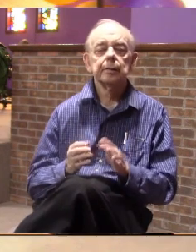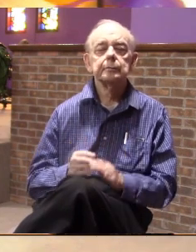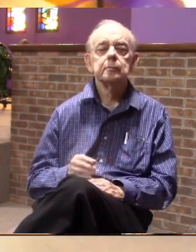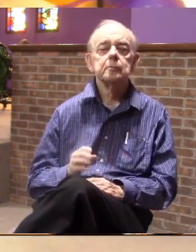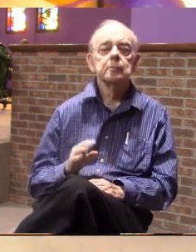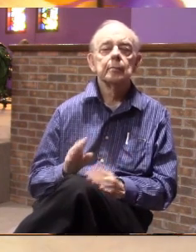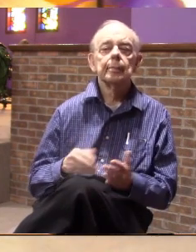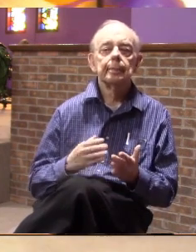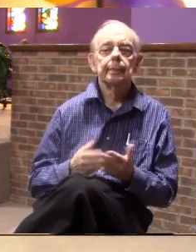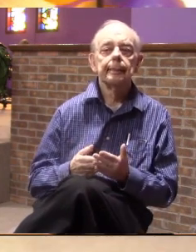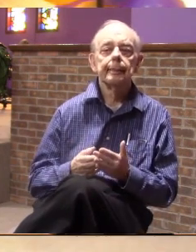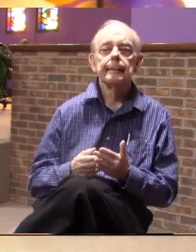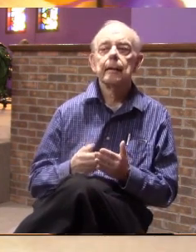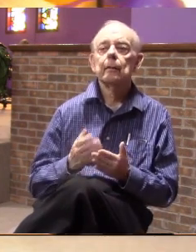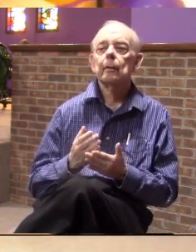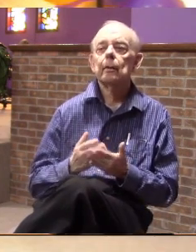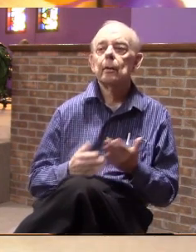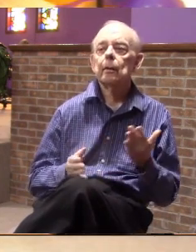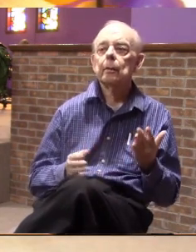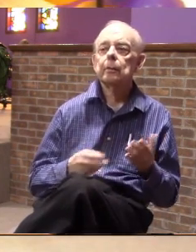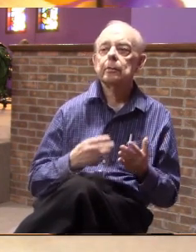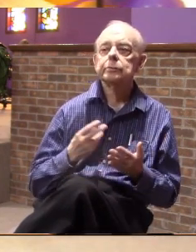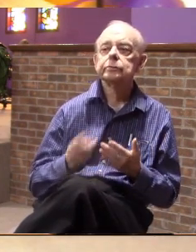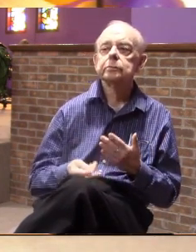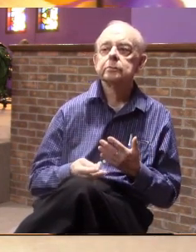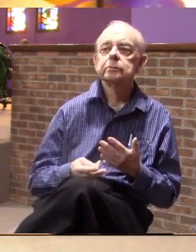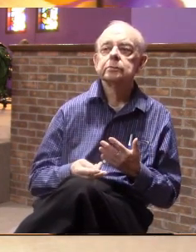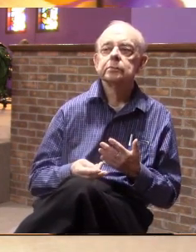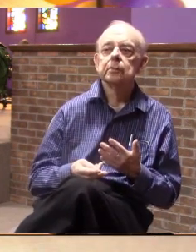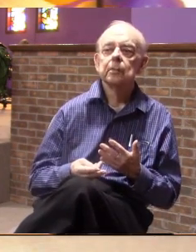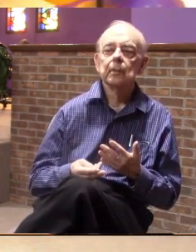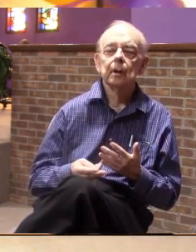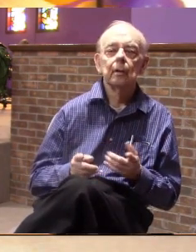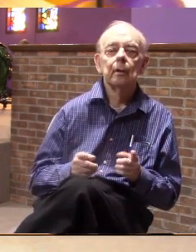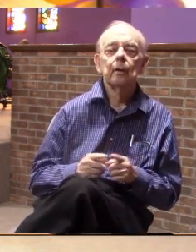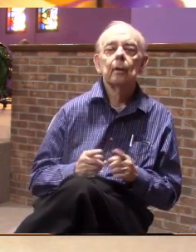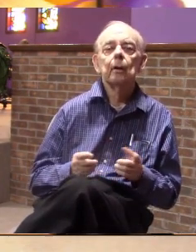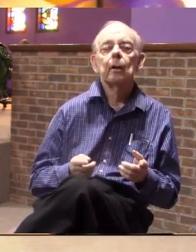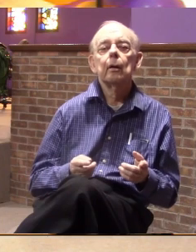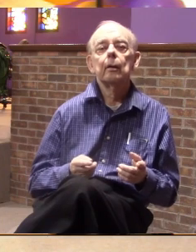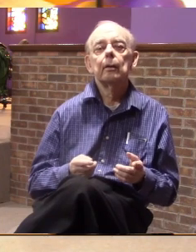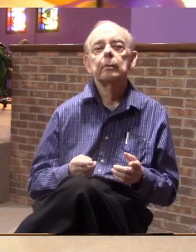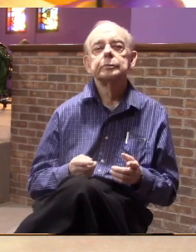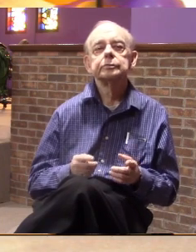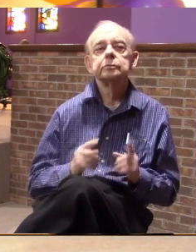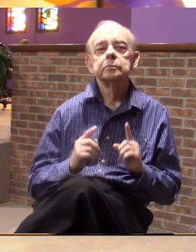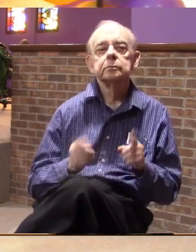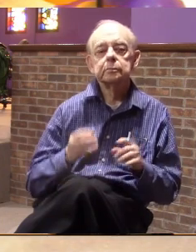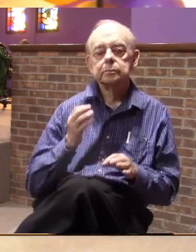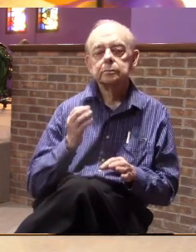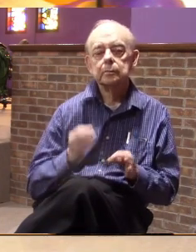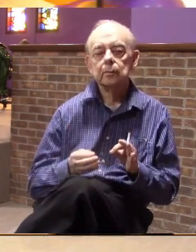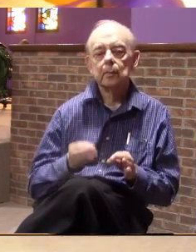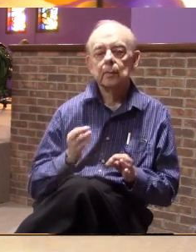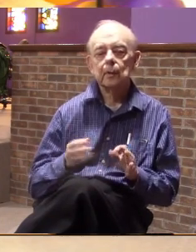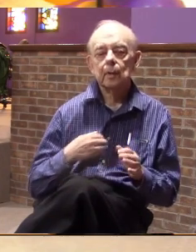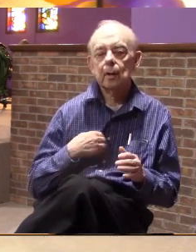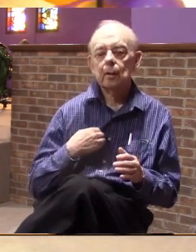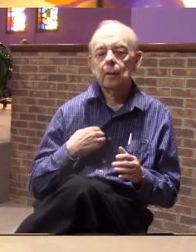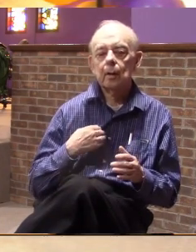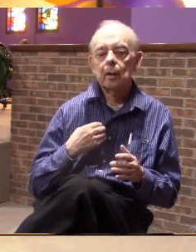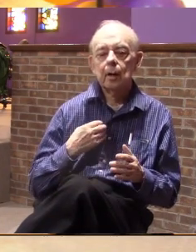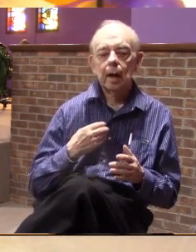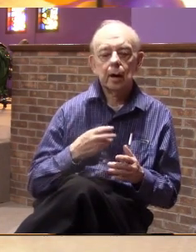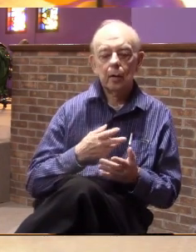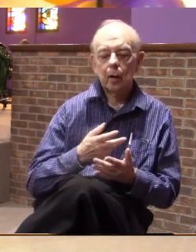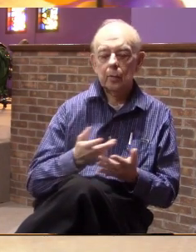and he had all of these pieces just laying as he went ahead and designed it all he had it all laying